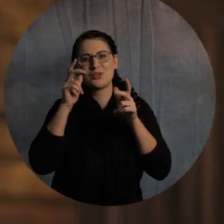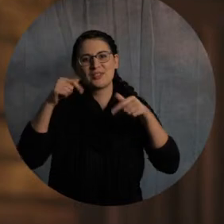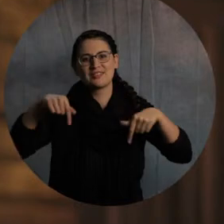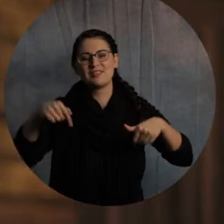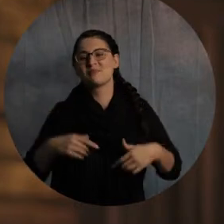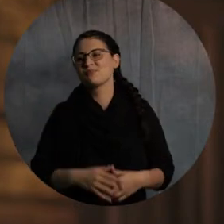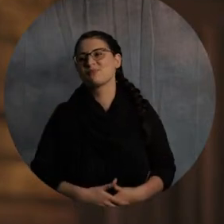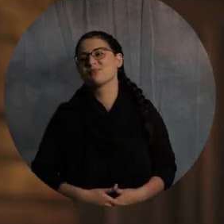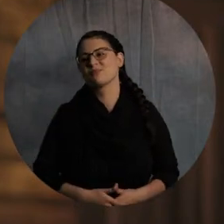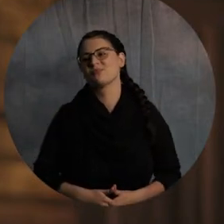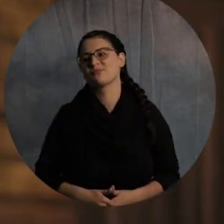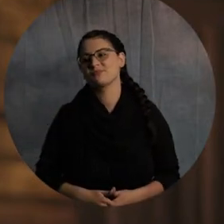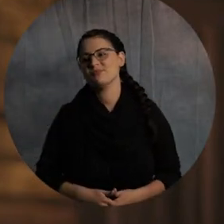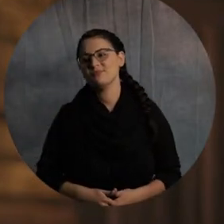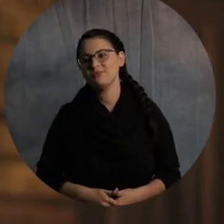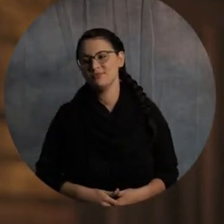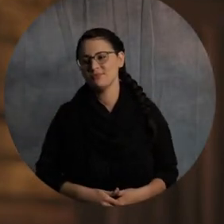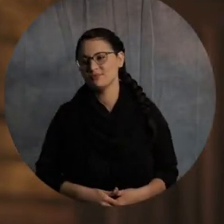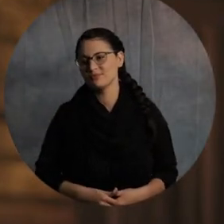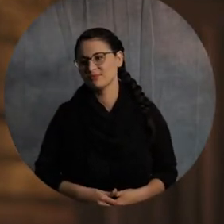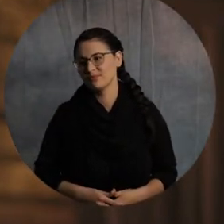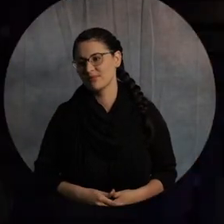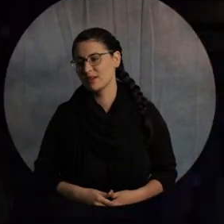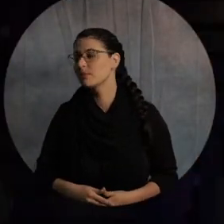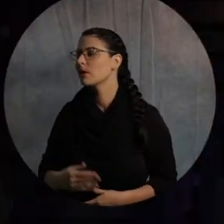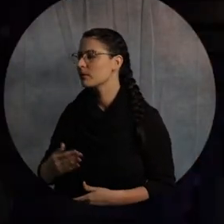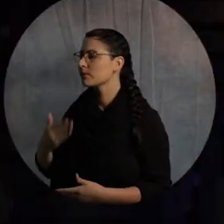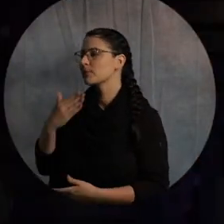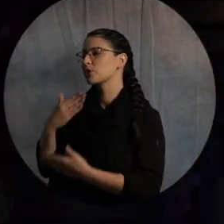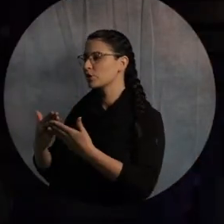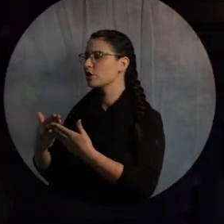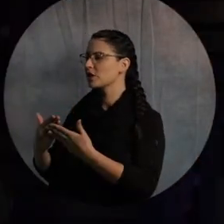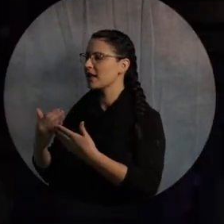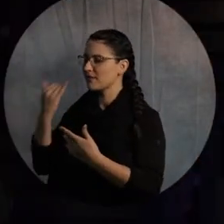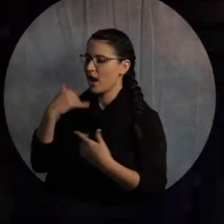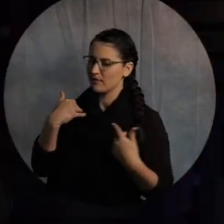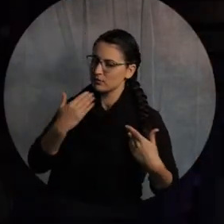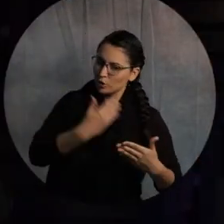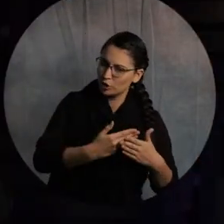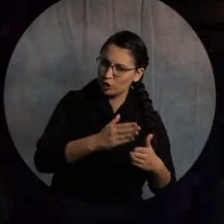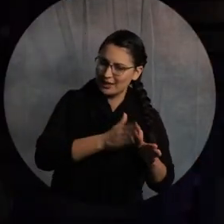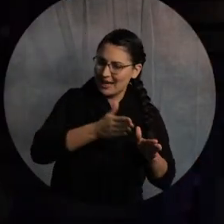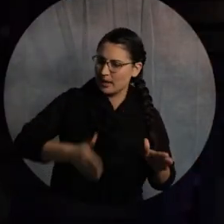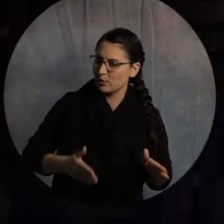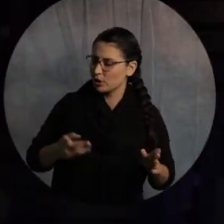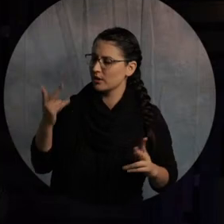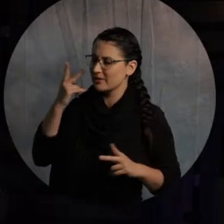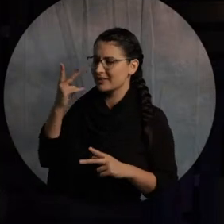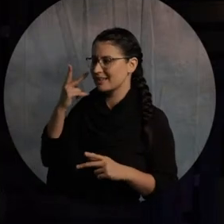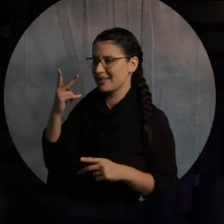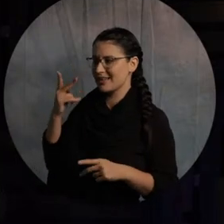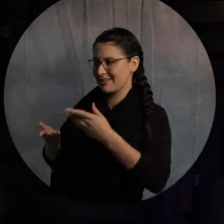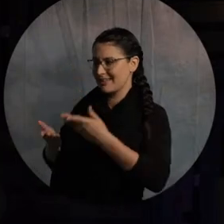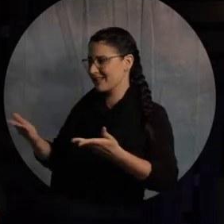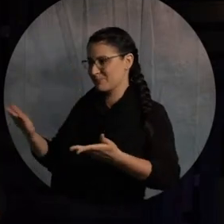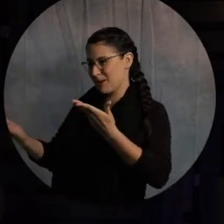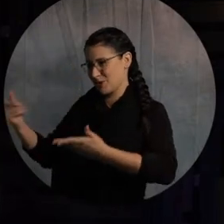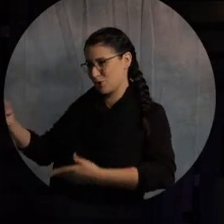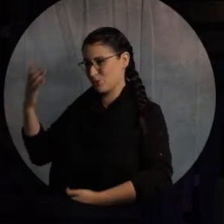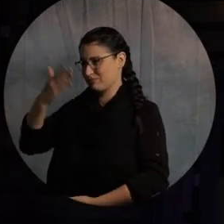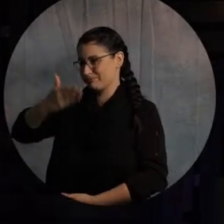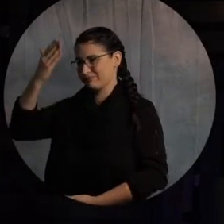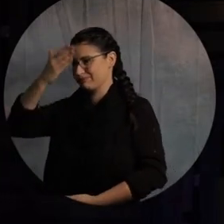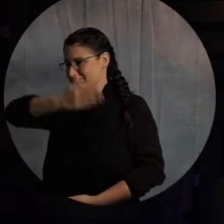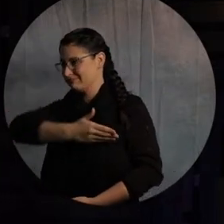But I think Jonathan's dead right. It's always good to have good neighbors. Yes. They see things you don't. Correct. So,